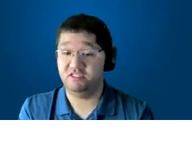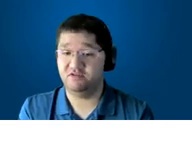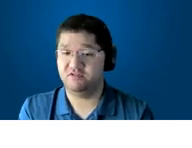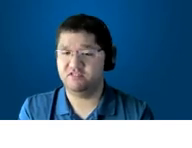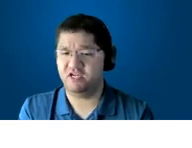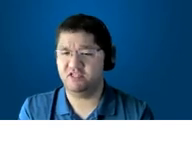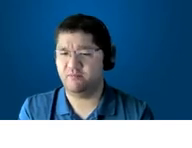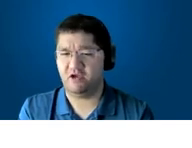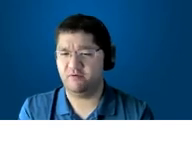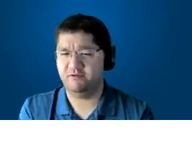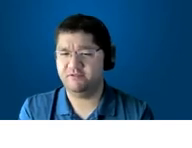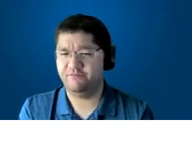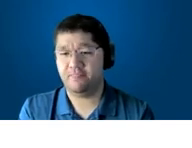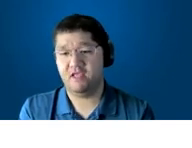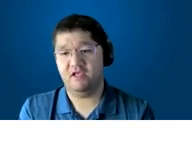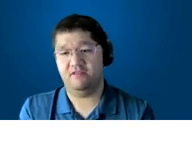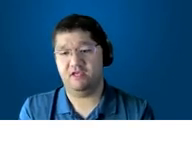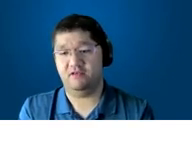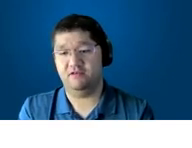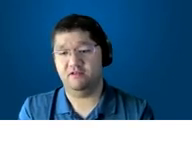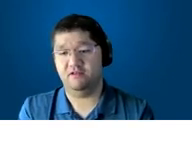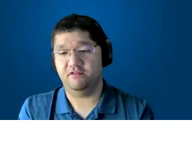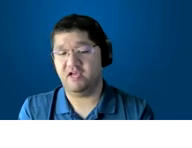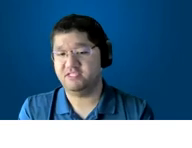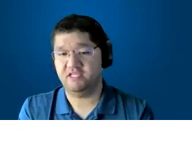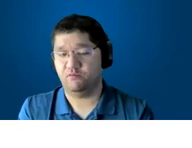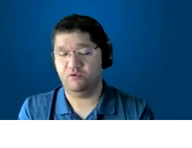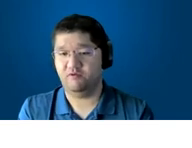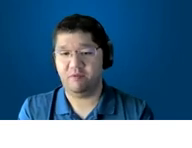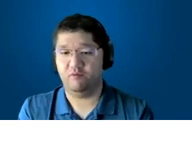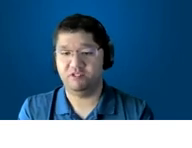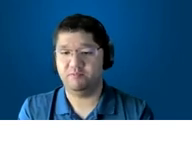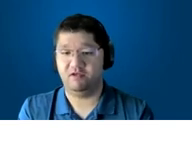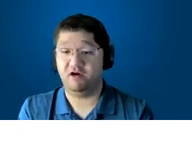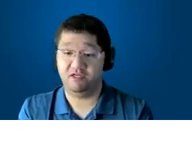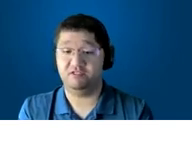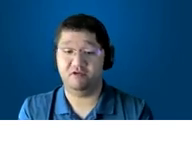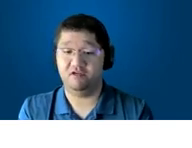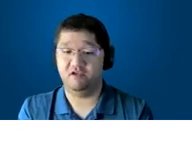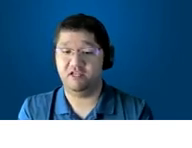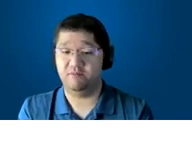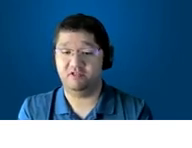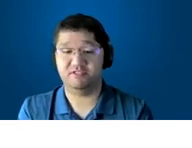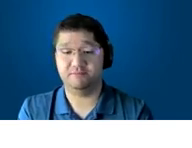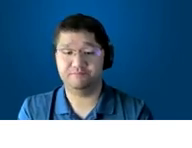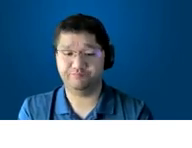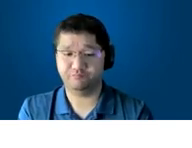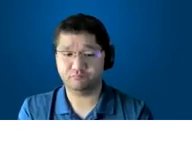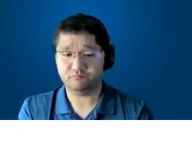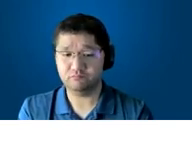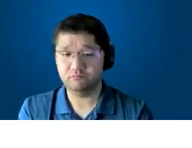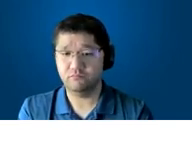mentor teacher talking in the background and then the last thing i really remember was being carted into a ambulance